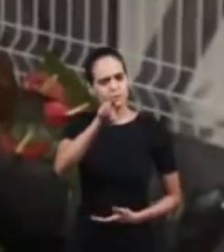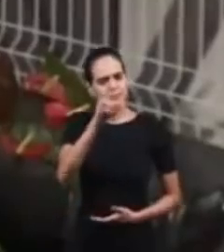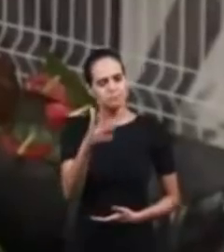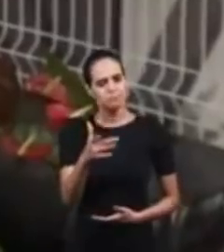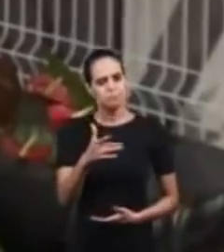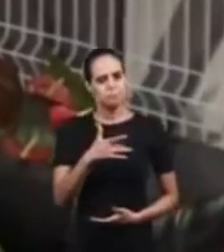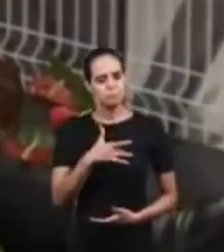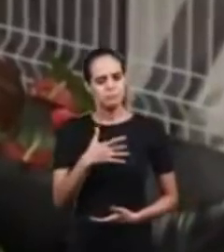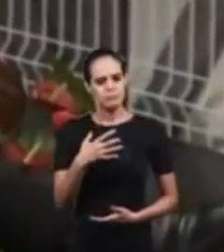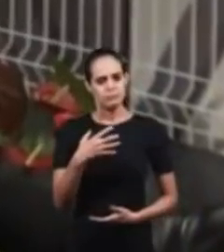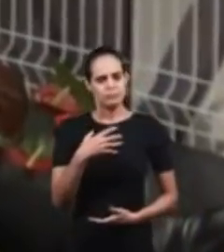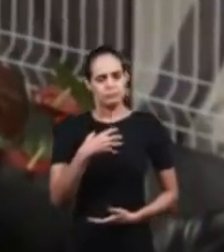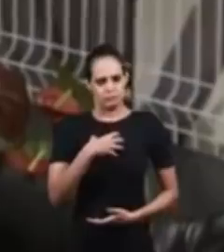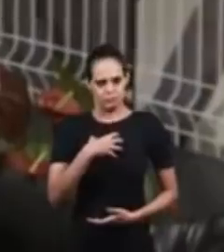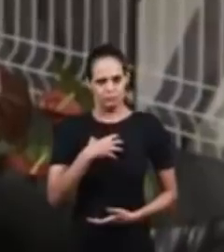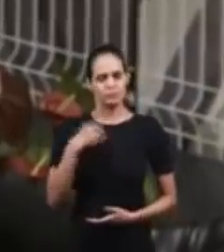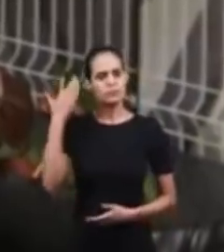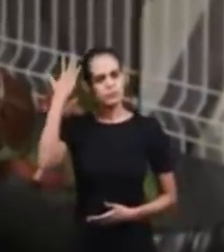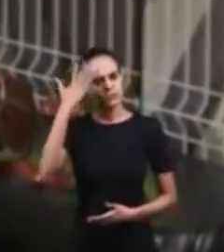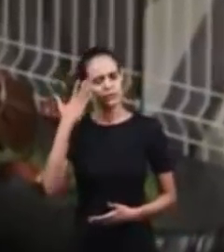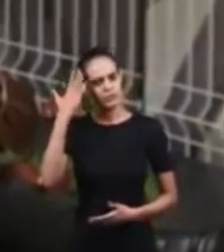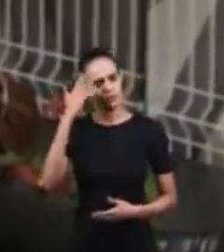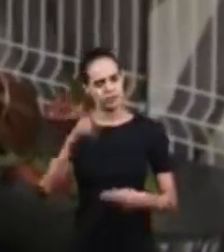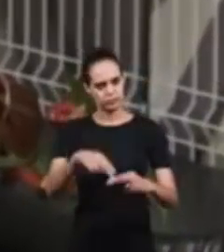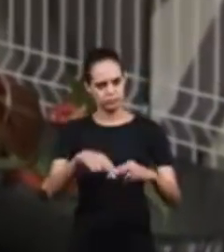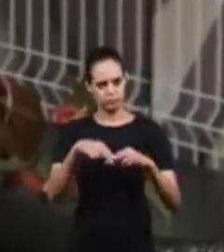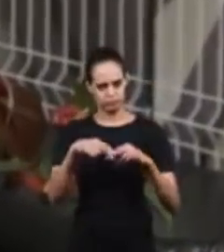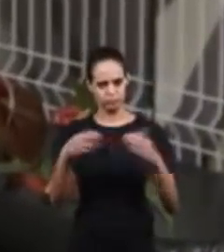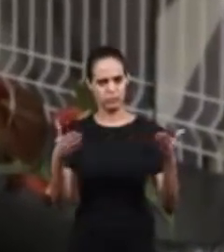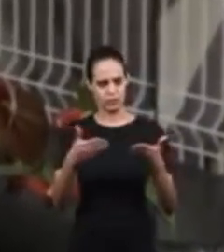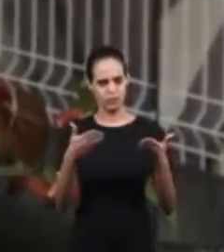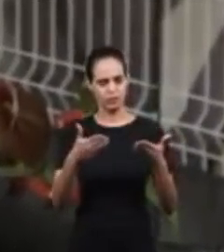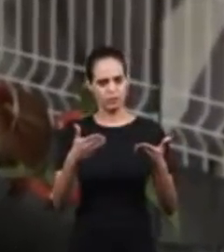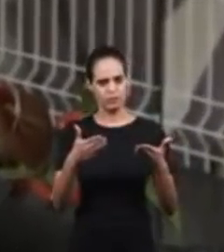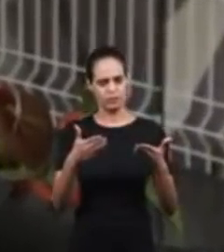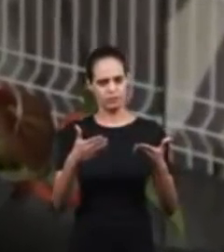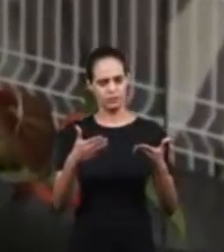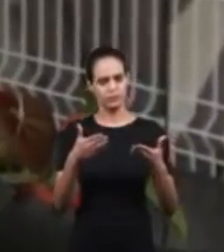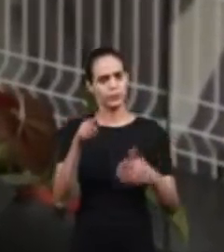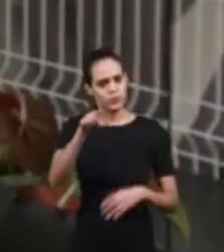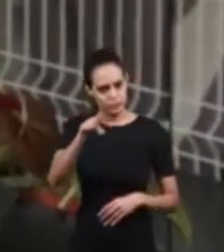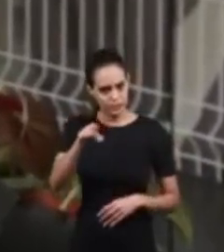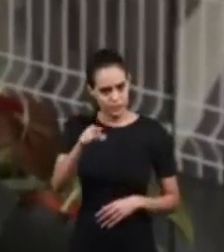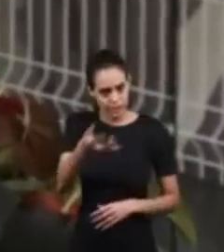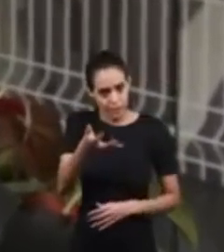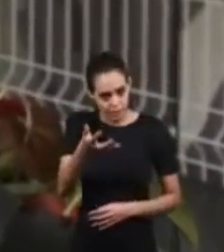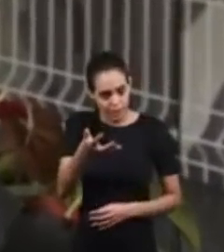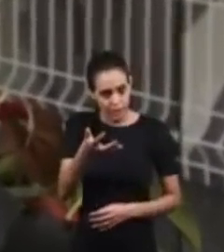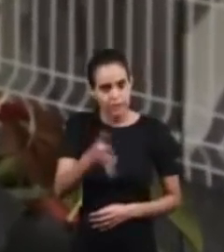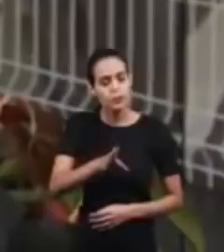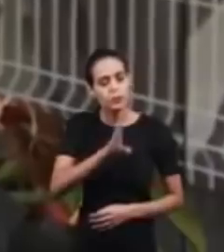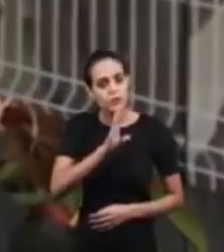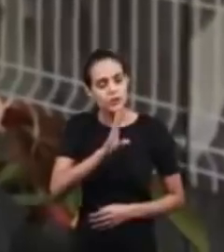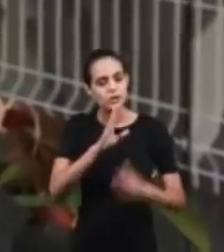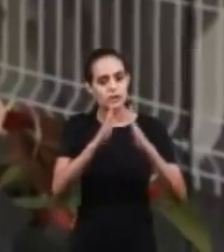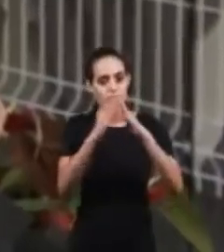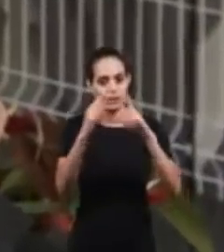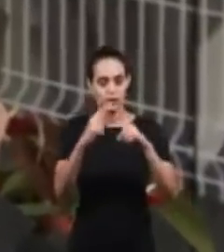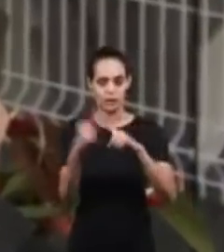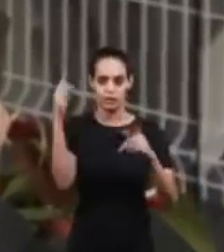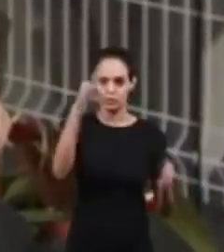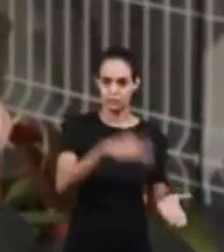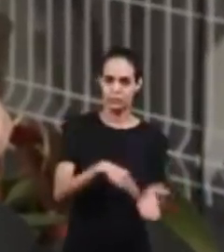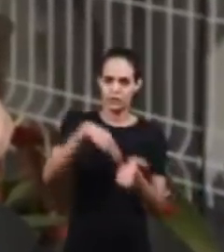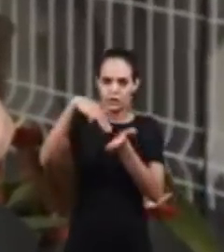Have you been touched by the message announced in this program? Would you like to get to know the Maranatha Christian Church?